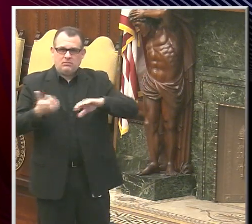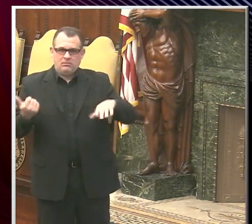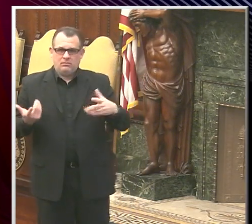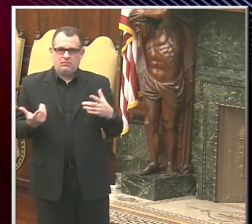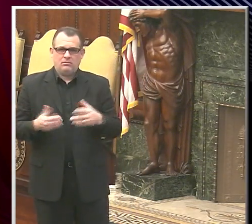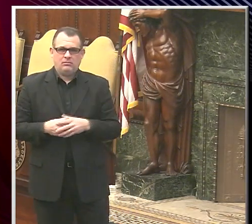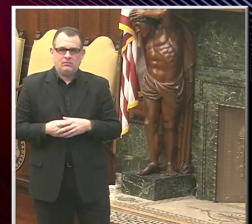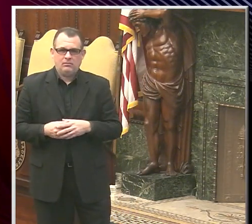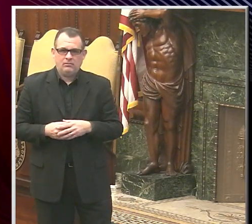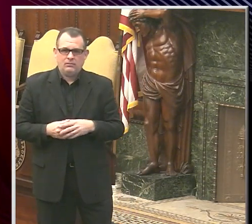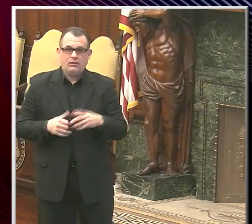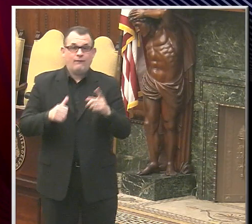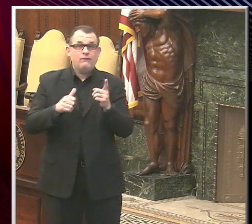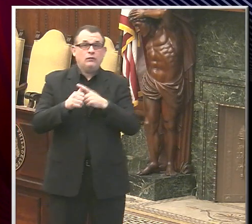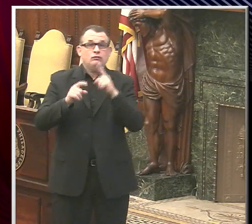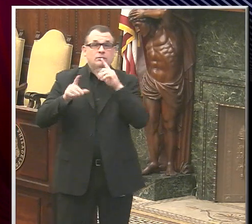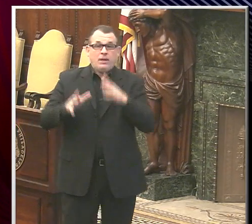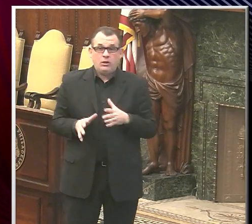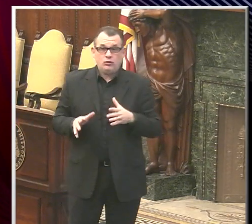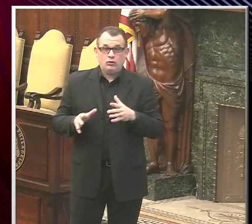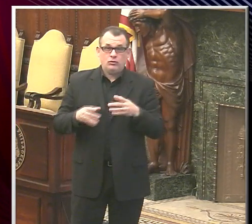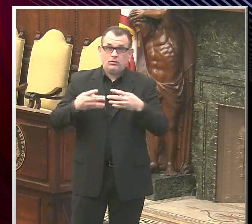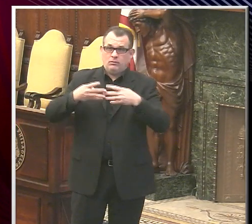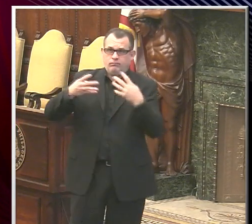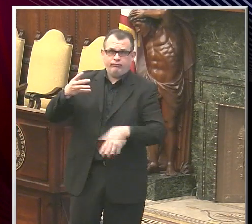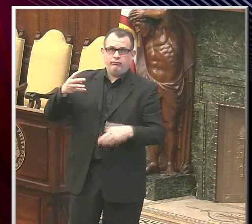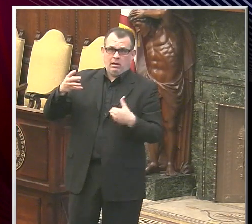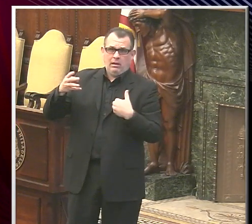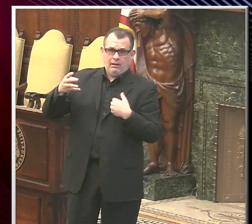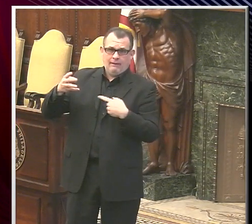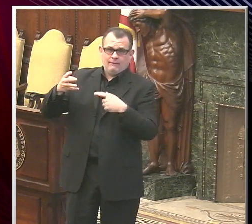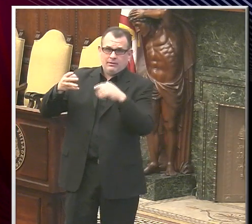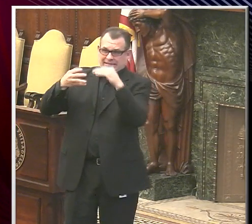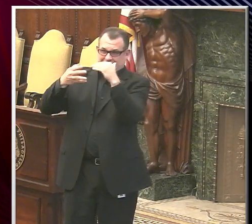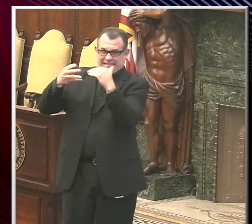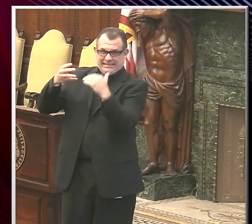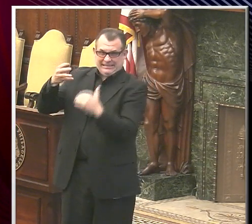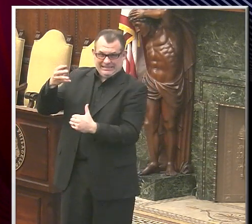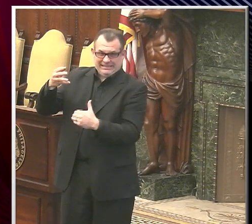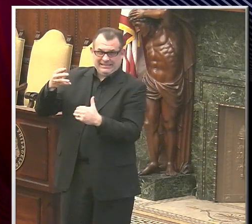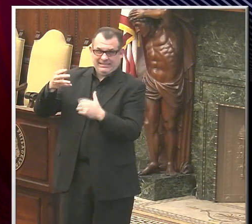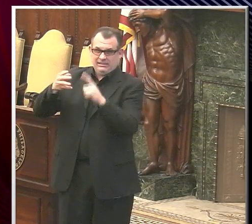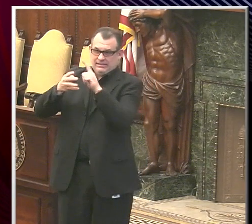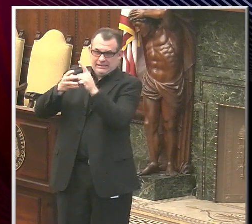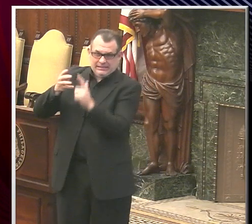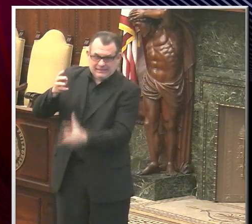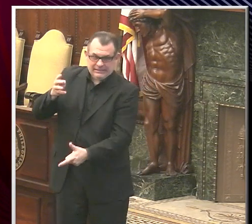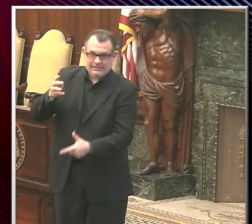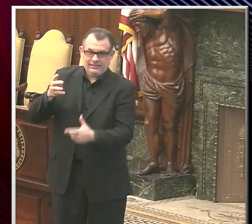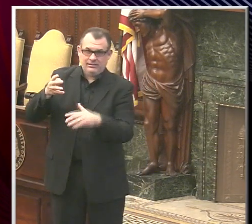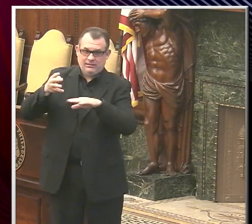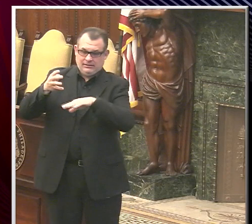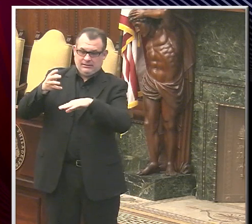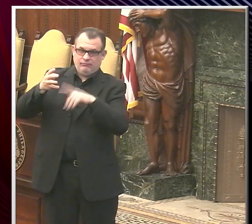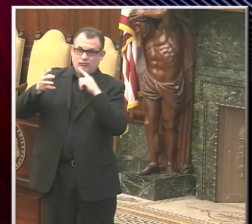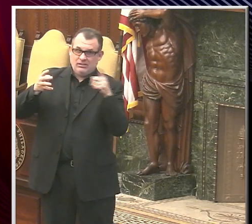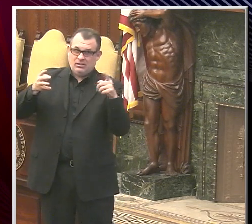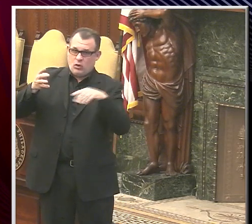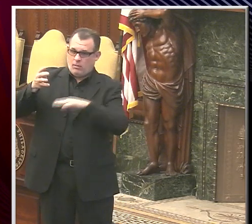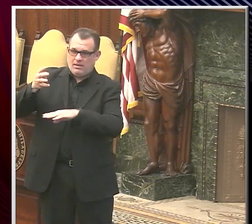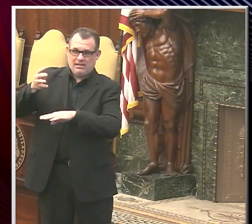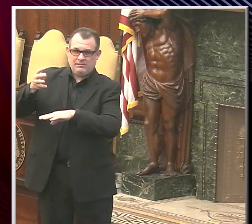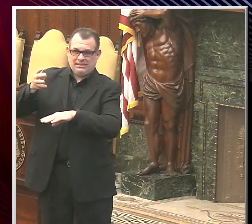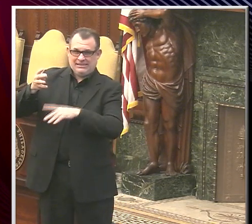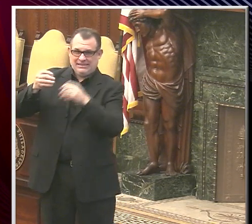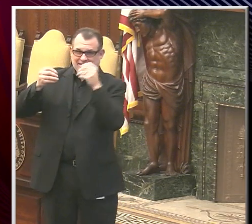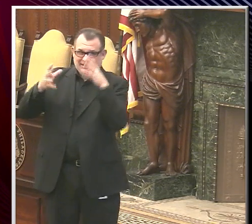there. It starts with first responders and works on down the list. Teachers are about halfway down the list. We are getting close to that. And so this is, you know, as